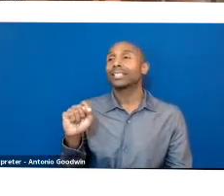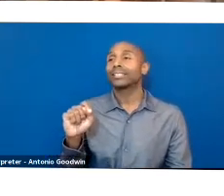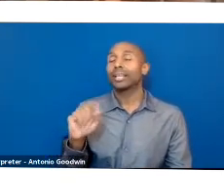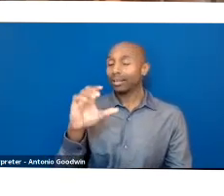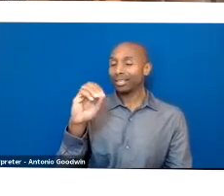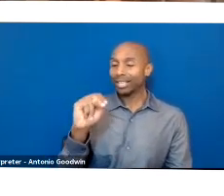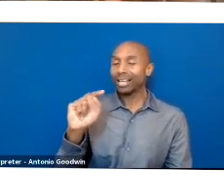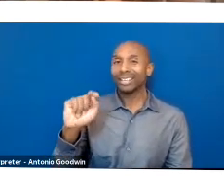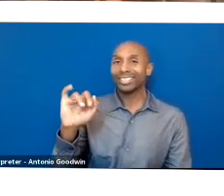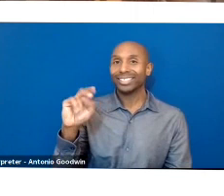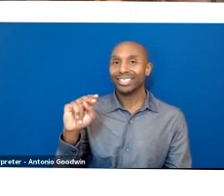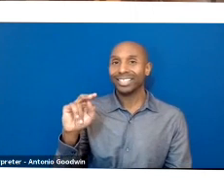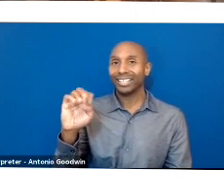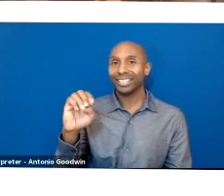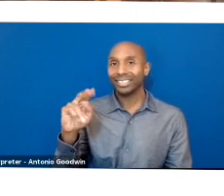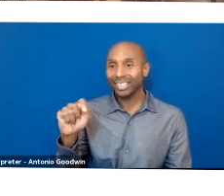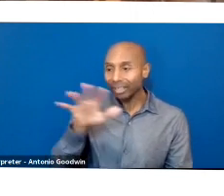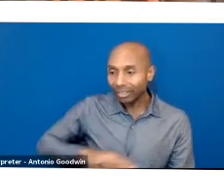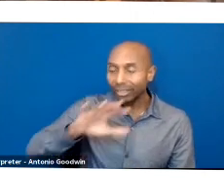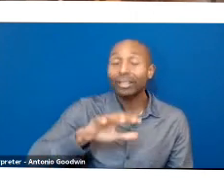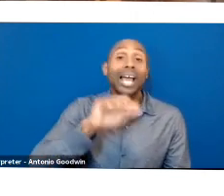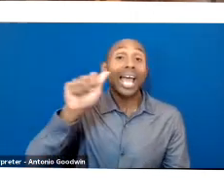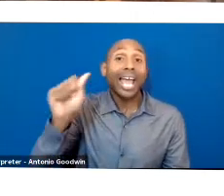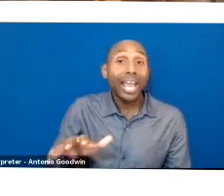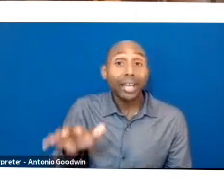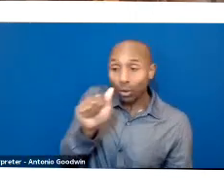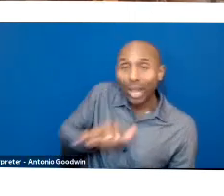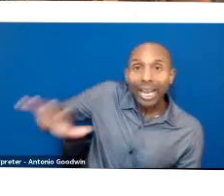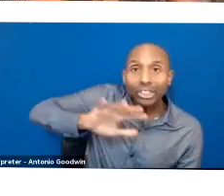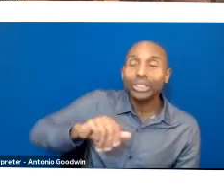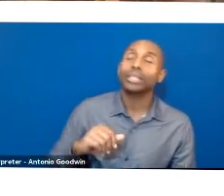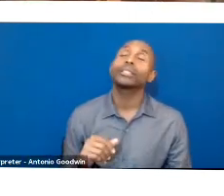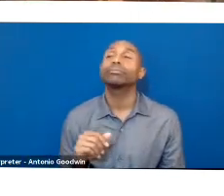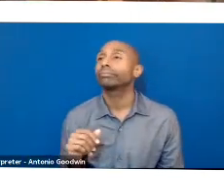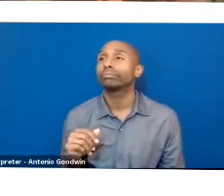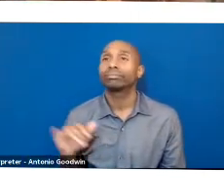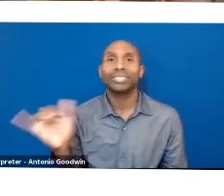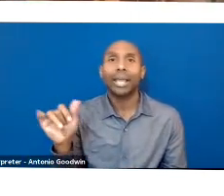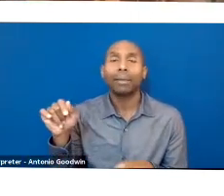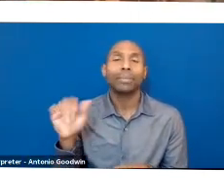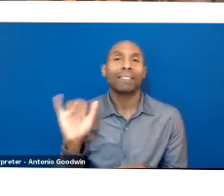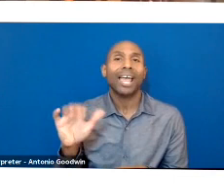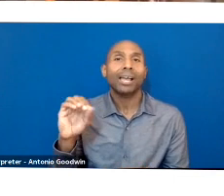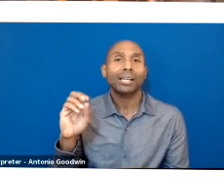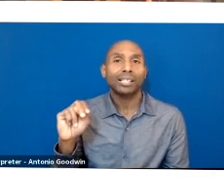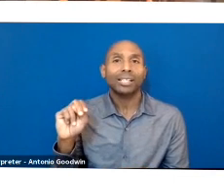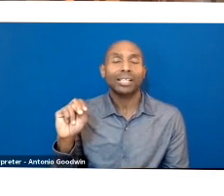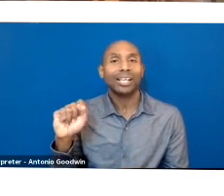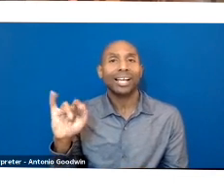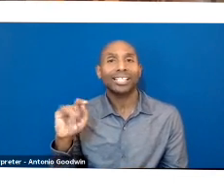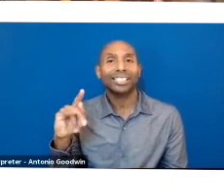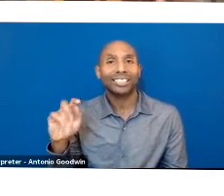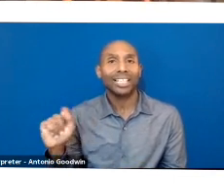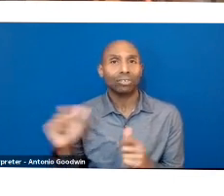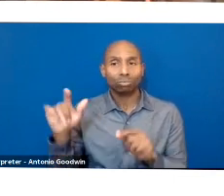year old artisanal textile systems that Europeans started infiltrating and appropriating as early